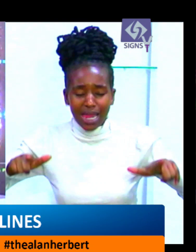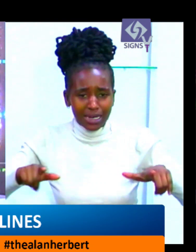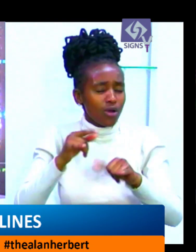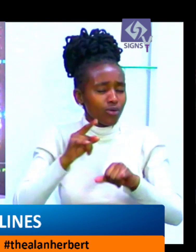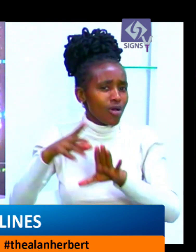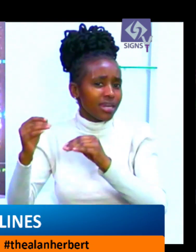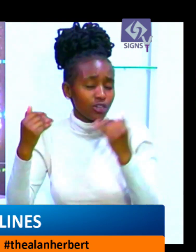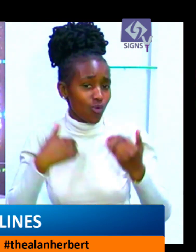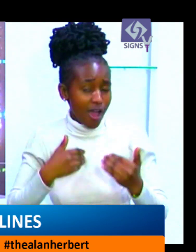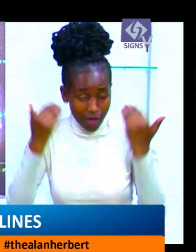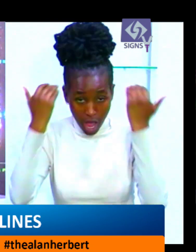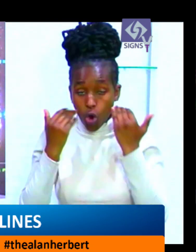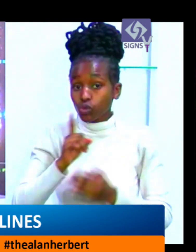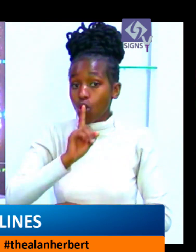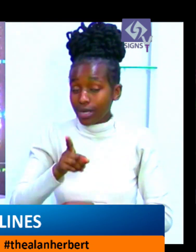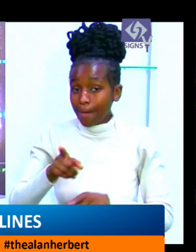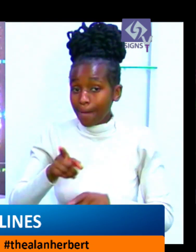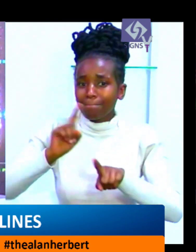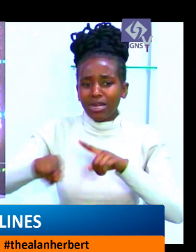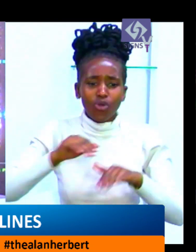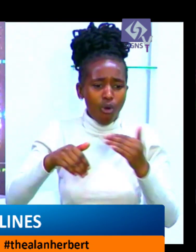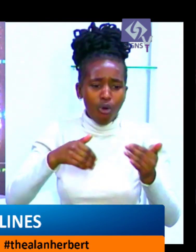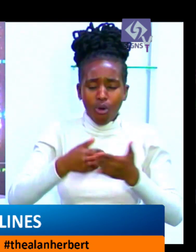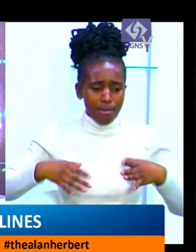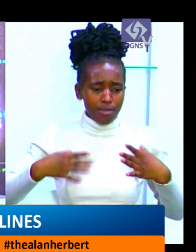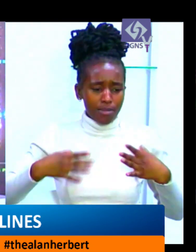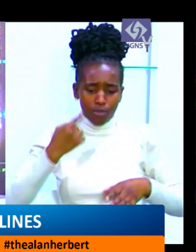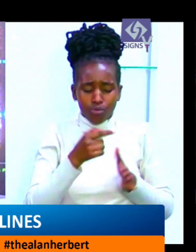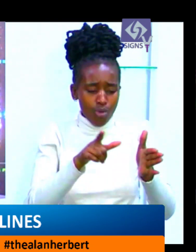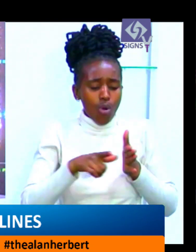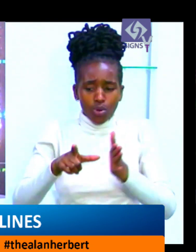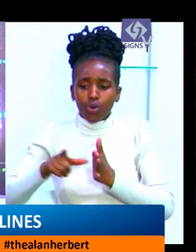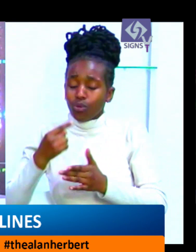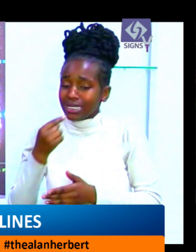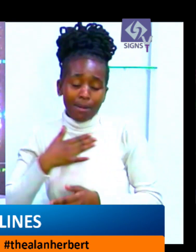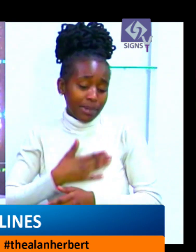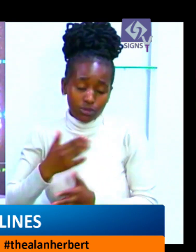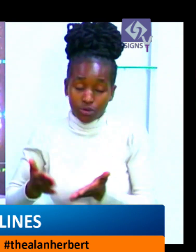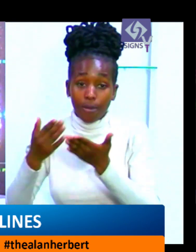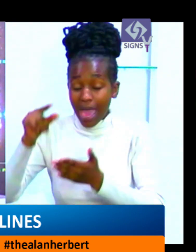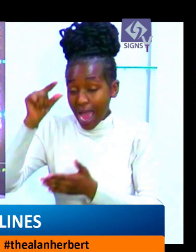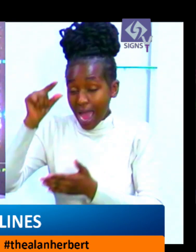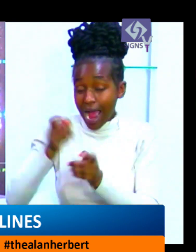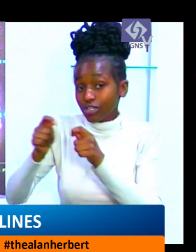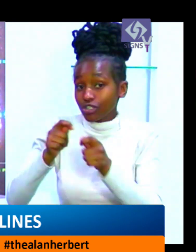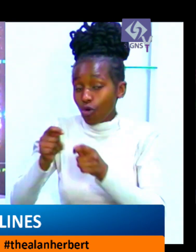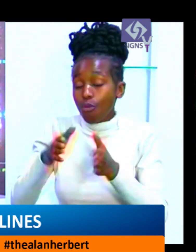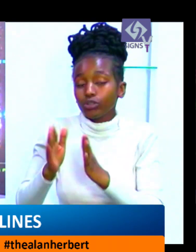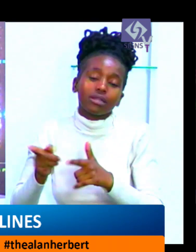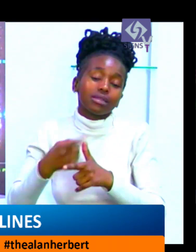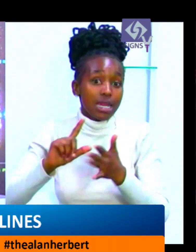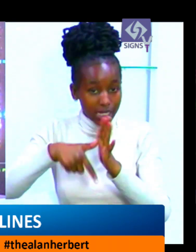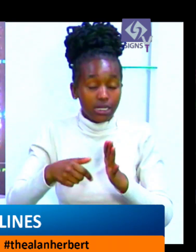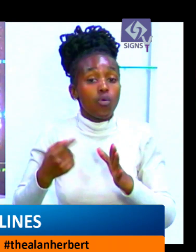the National Treasury, was owed a collective of $4.81 billion, which was unsecured with no loan